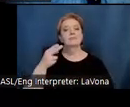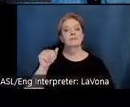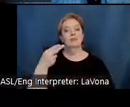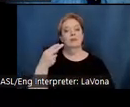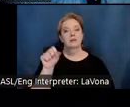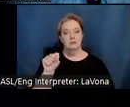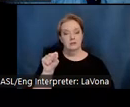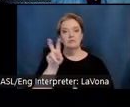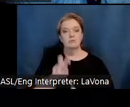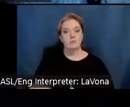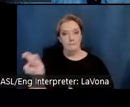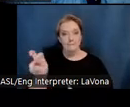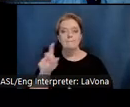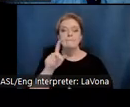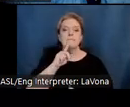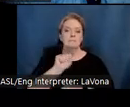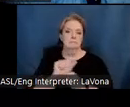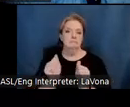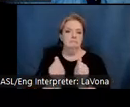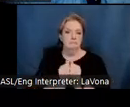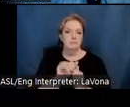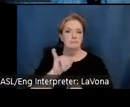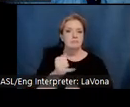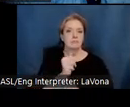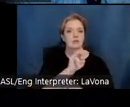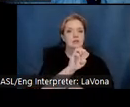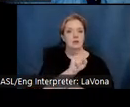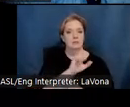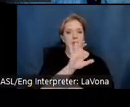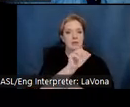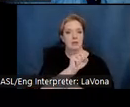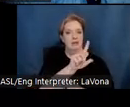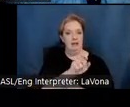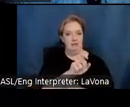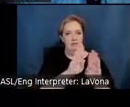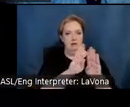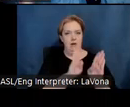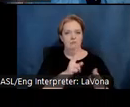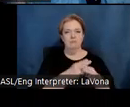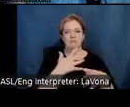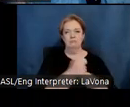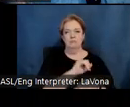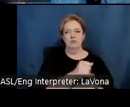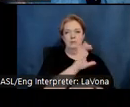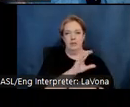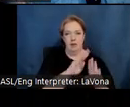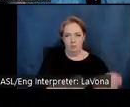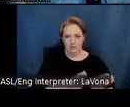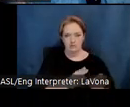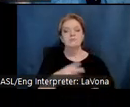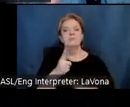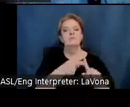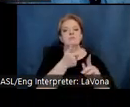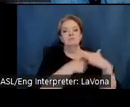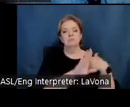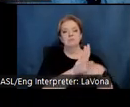Studios Virtual Road Trip is a collaboration between the James Castle House, which is operated by the Boise City Department of Arts and History, and the